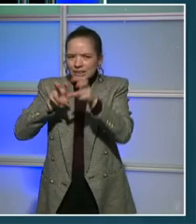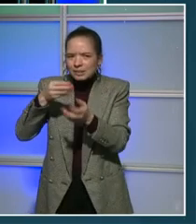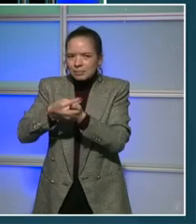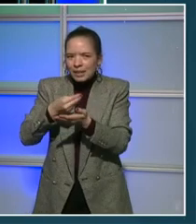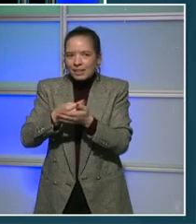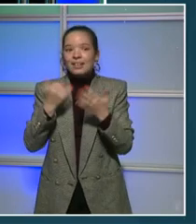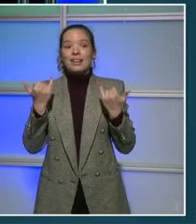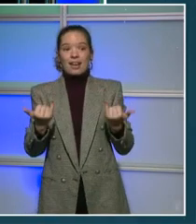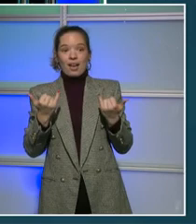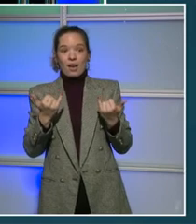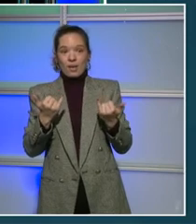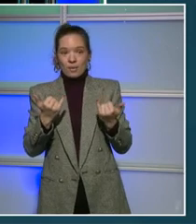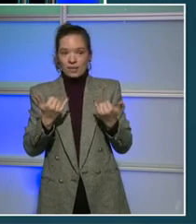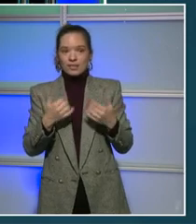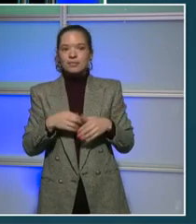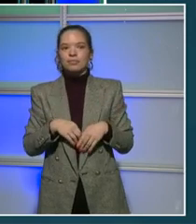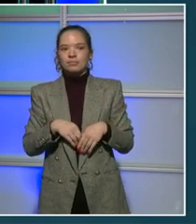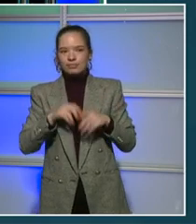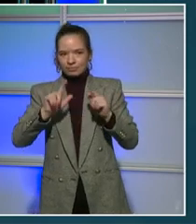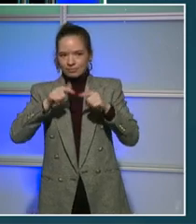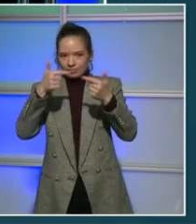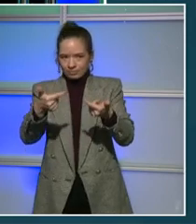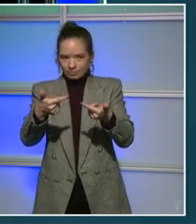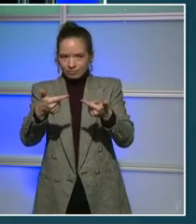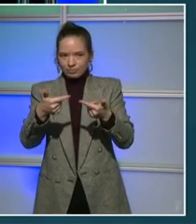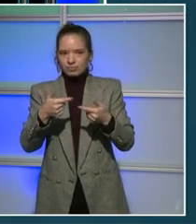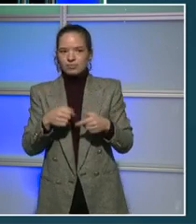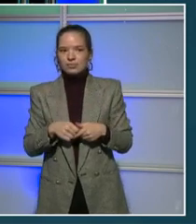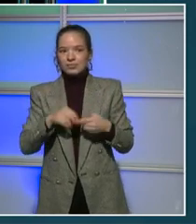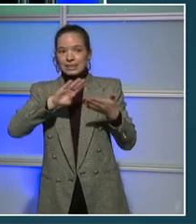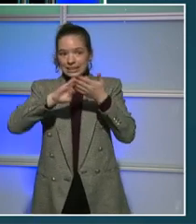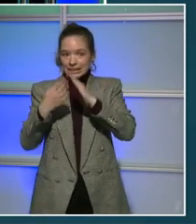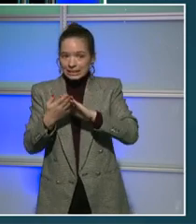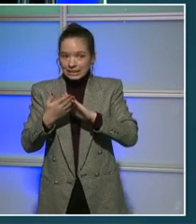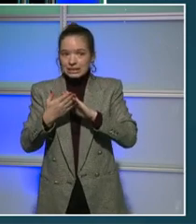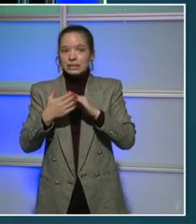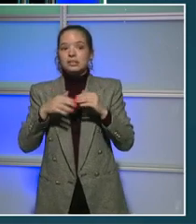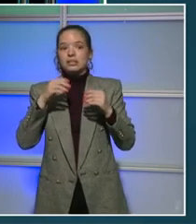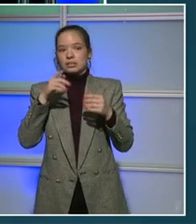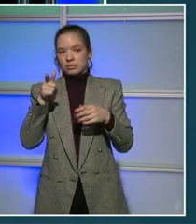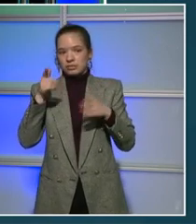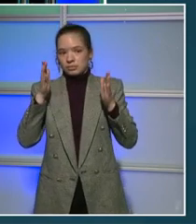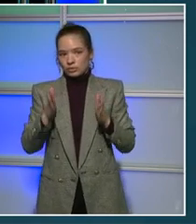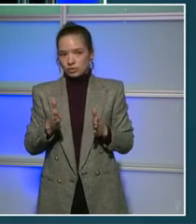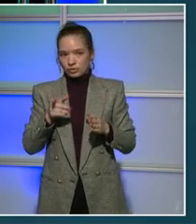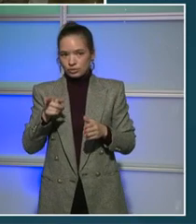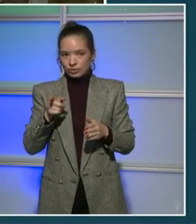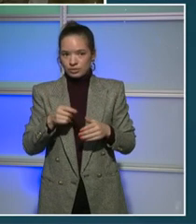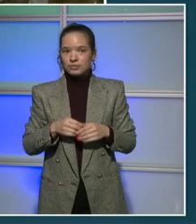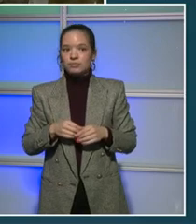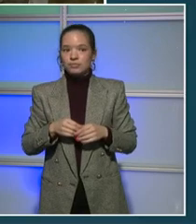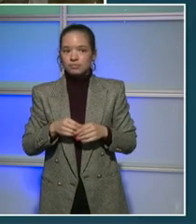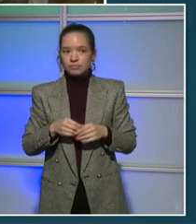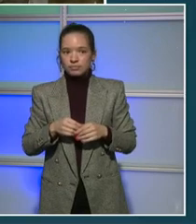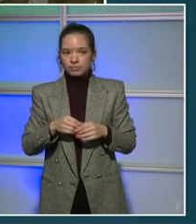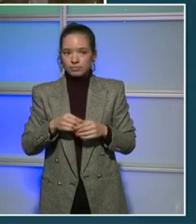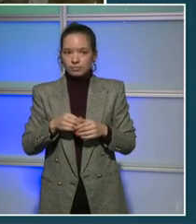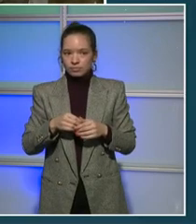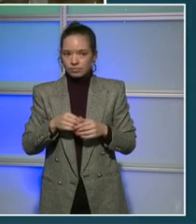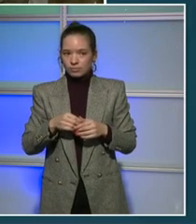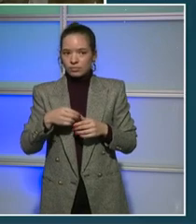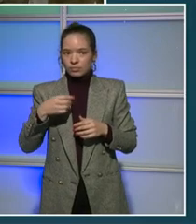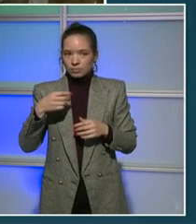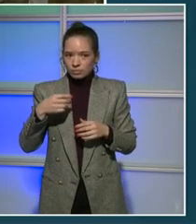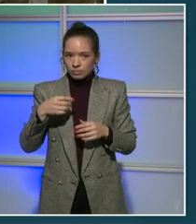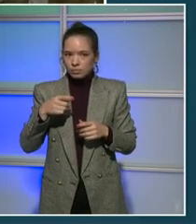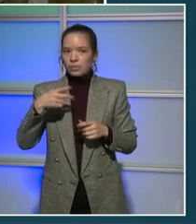with the Assistant City Administrator, Lindsey Parker, and Deputy Mayor for Education, Paul Kine. Take it away. Hi, I'm Lindsey